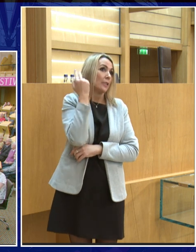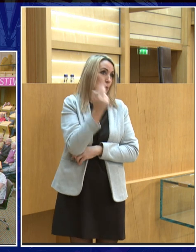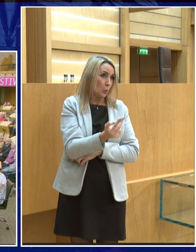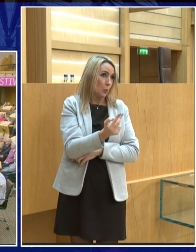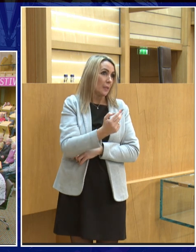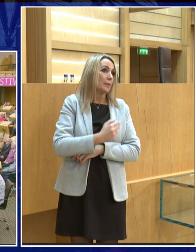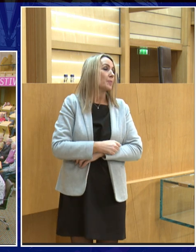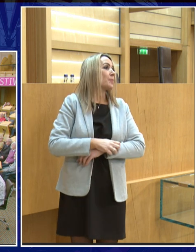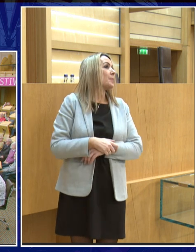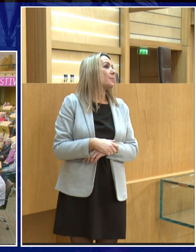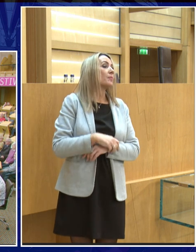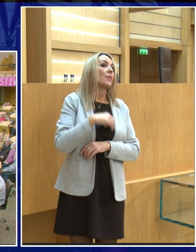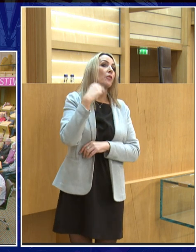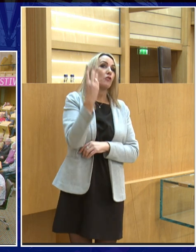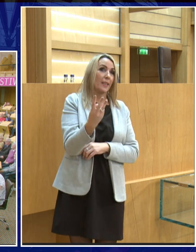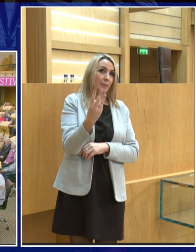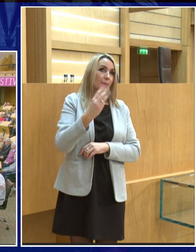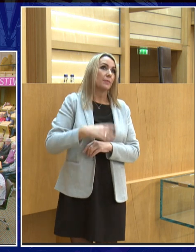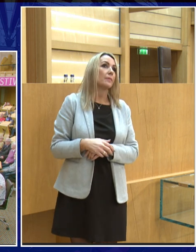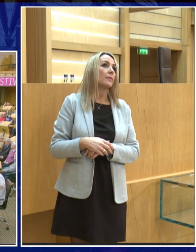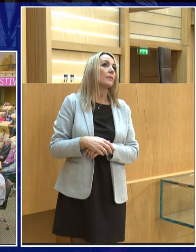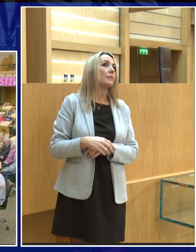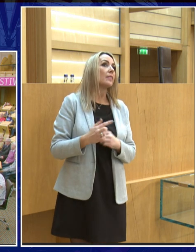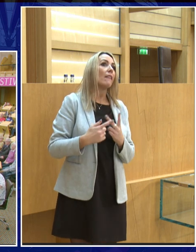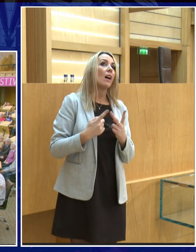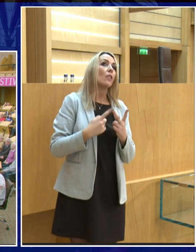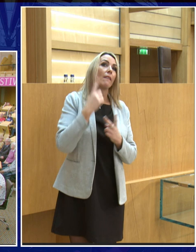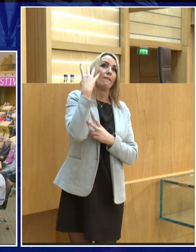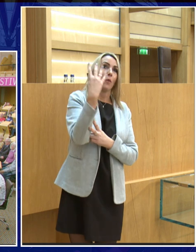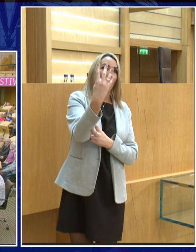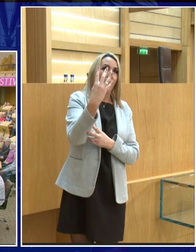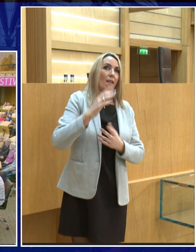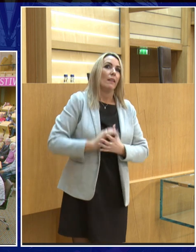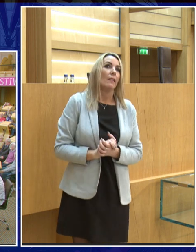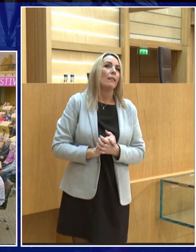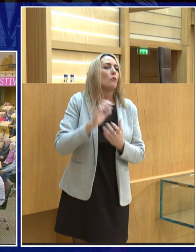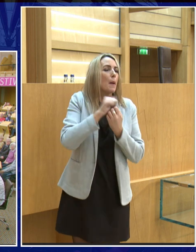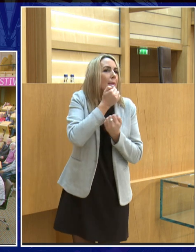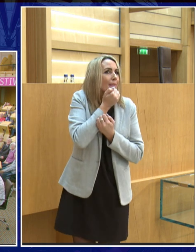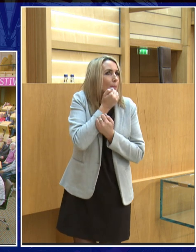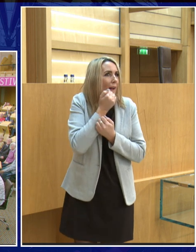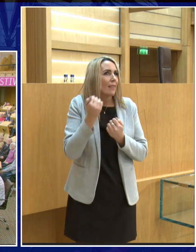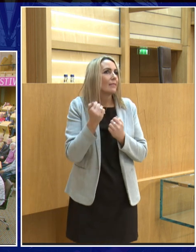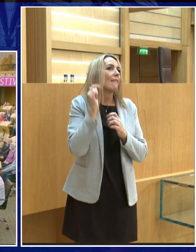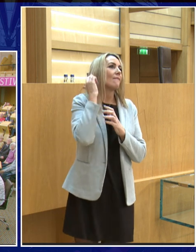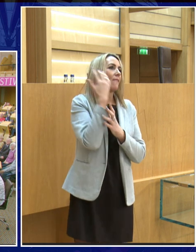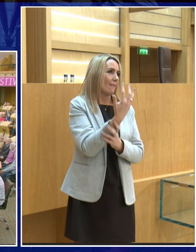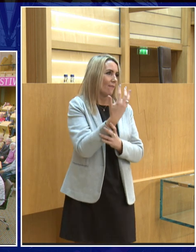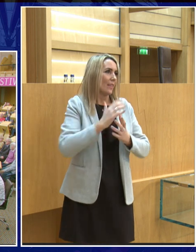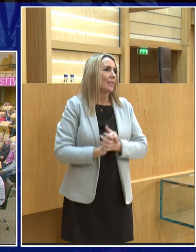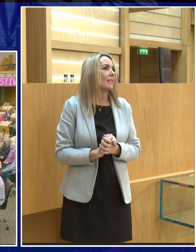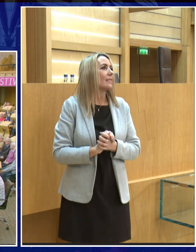then where's 3 3 anybody else 4 remember your numbers and I call 5